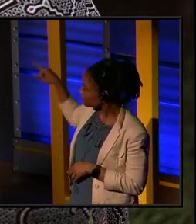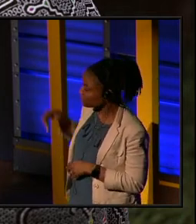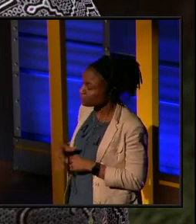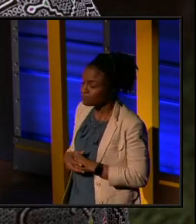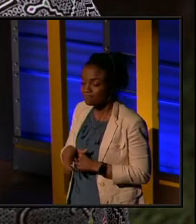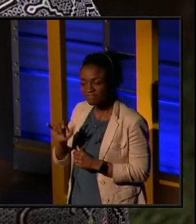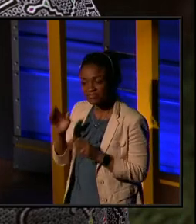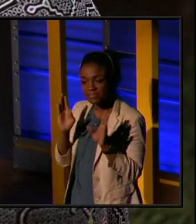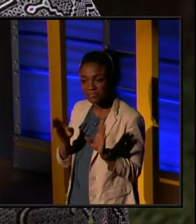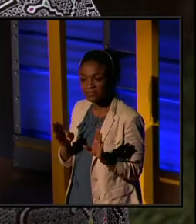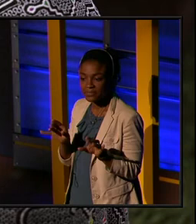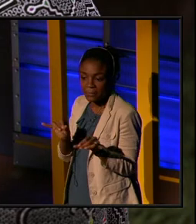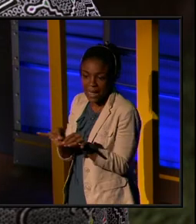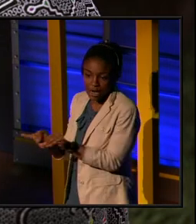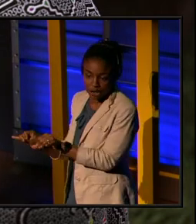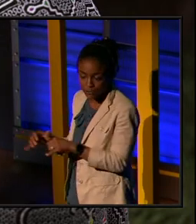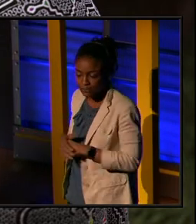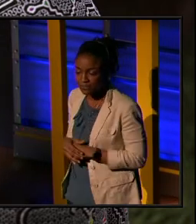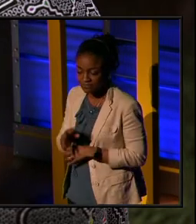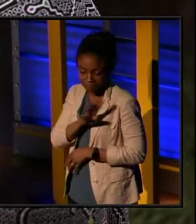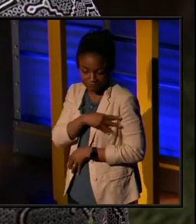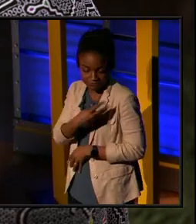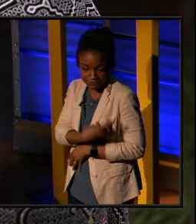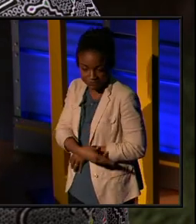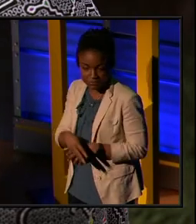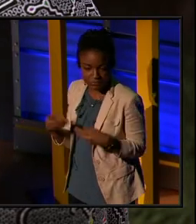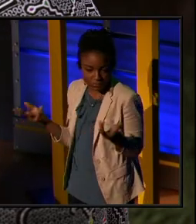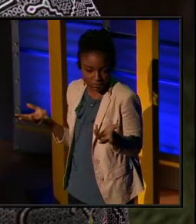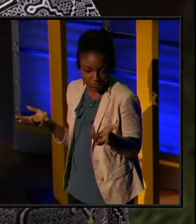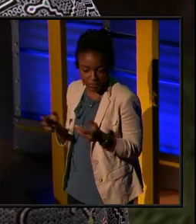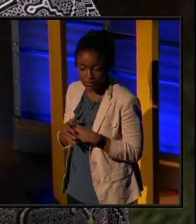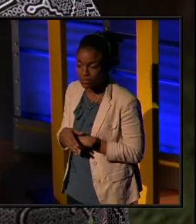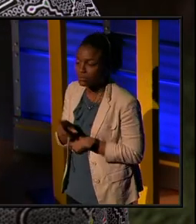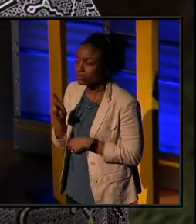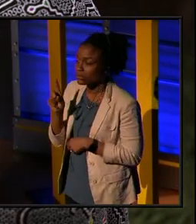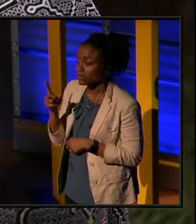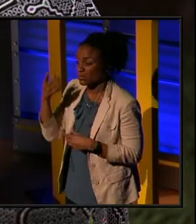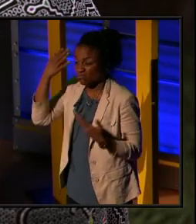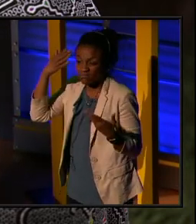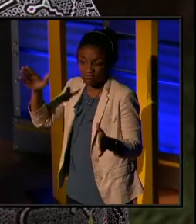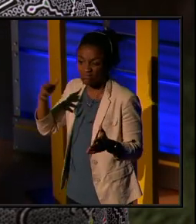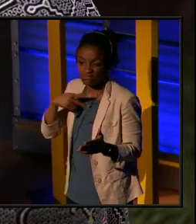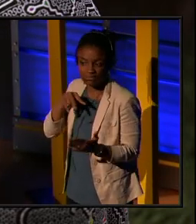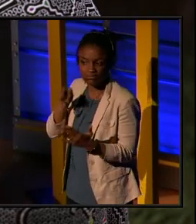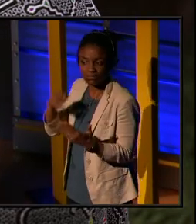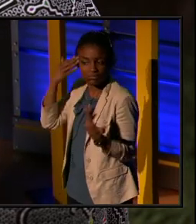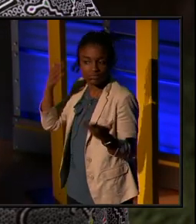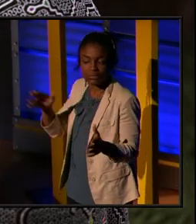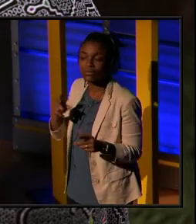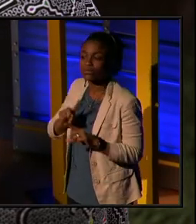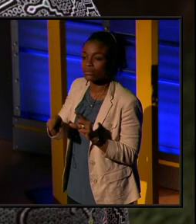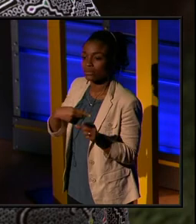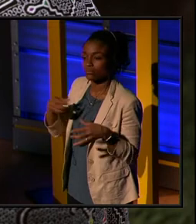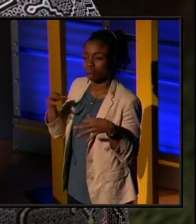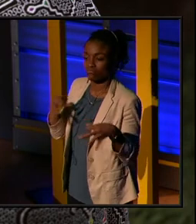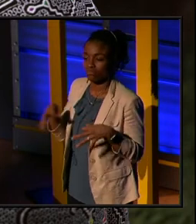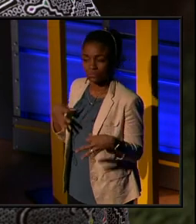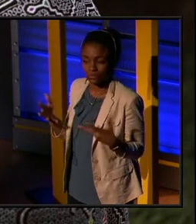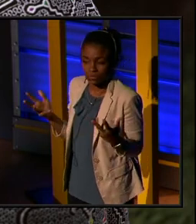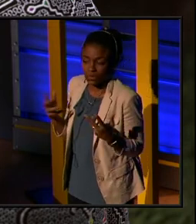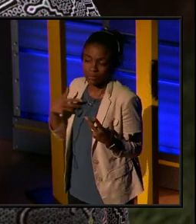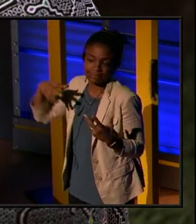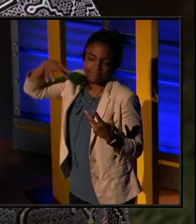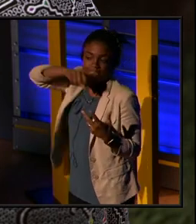So this is stuff that I'm very... I don't know. But this is what my exploration is. trying to